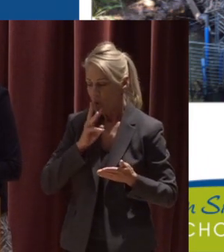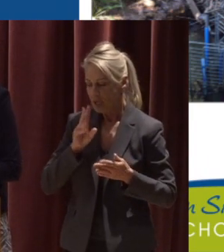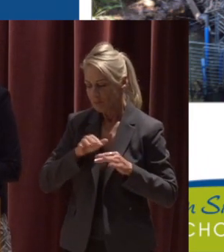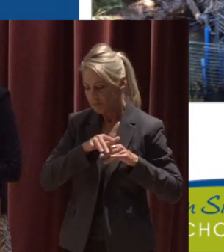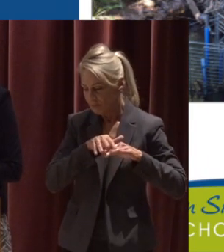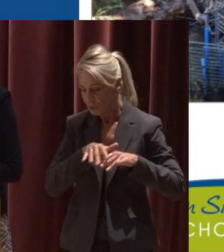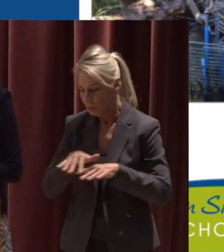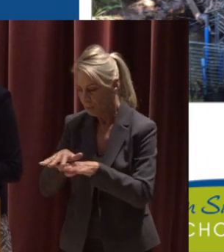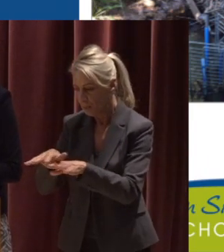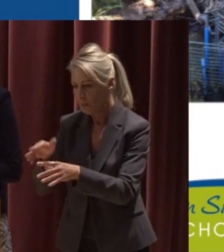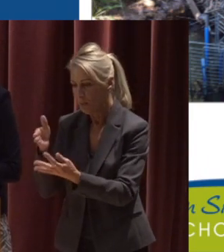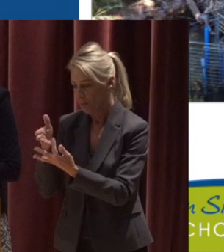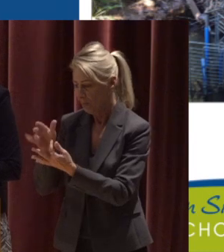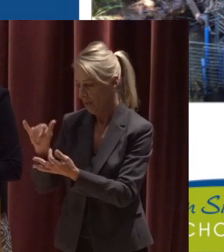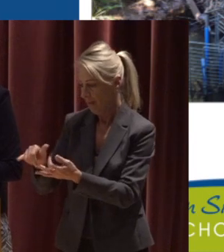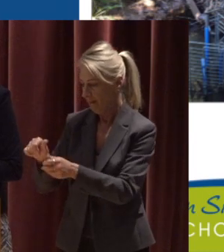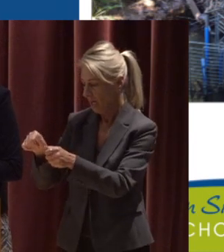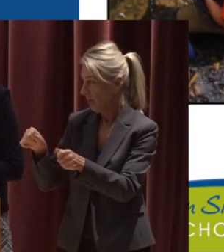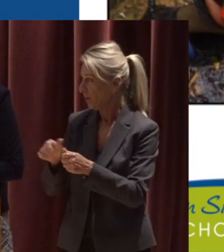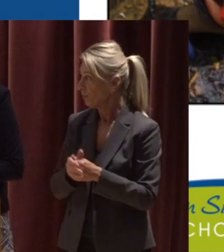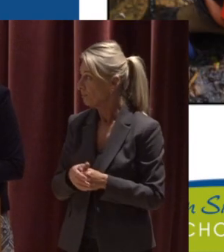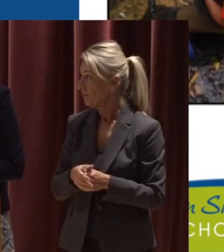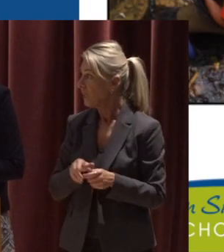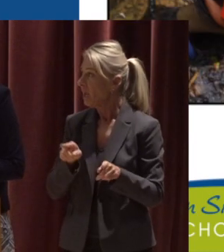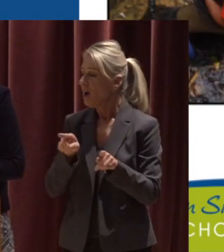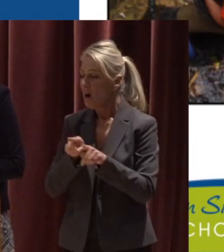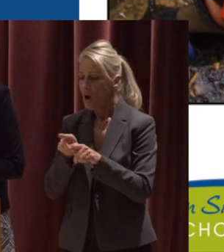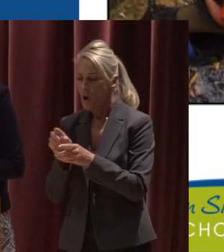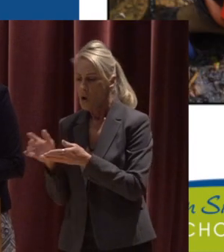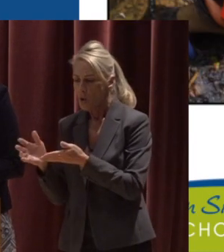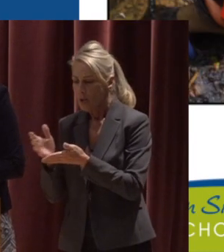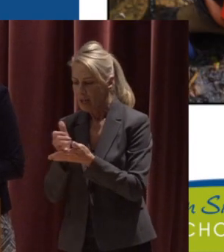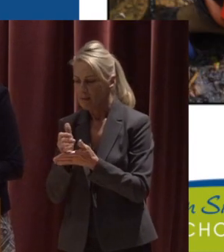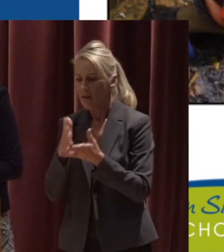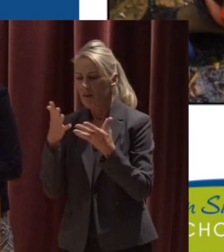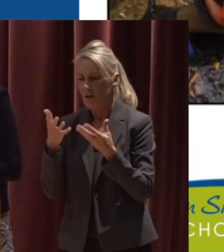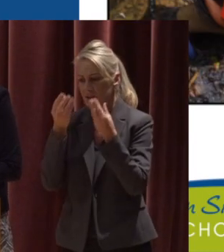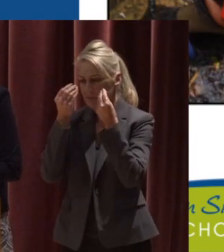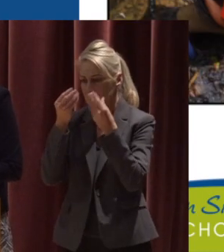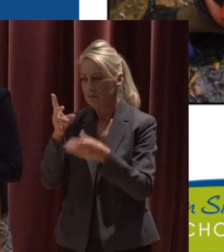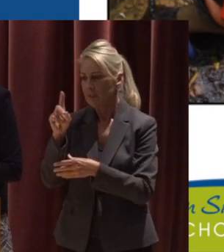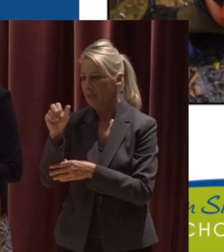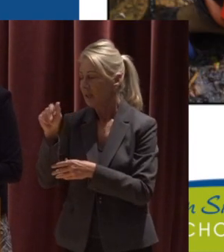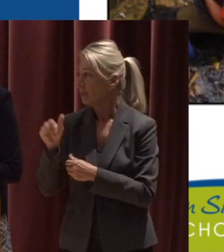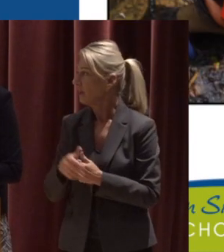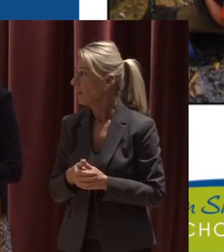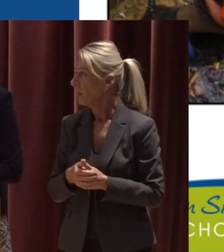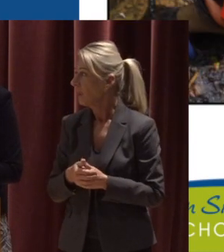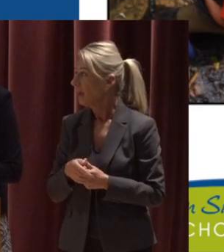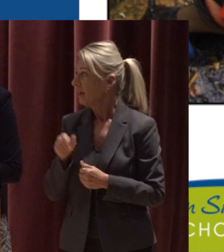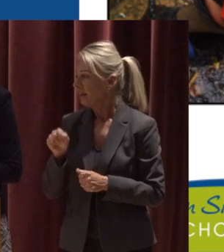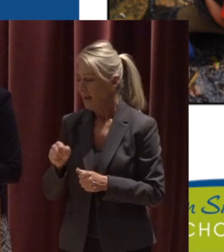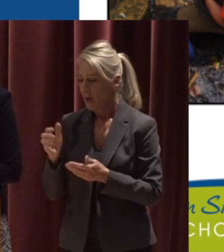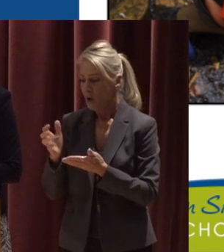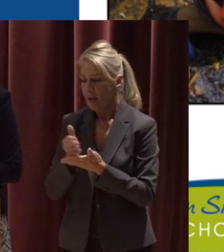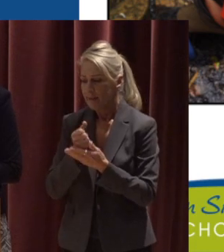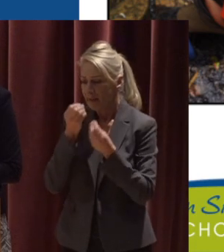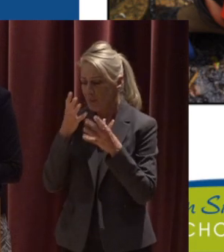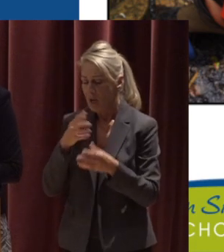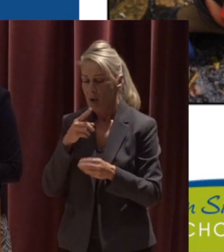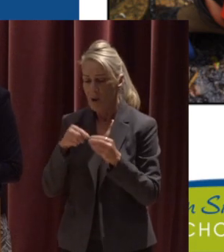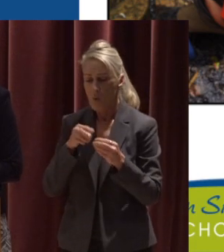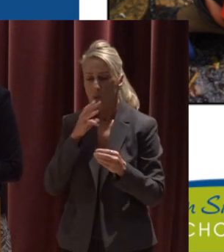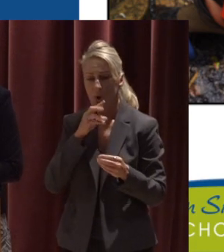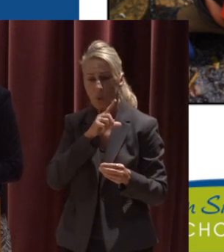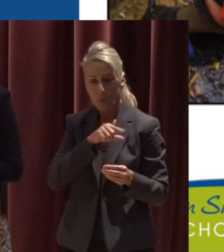areas The stream crew also collects a lot of data Stream crew can collect data on water